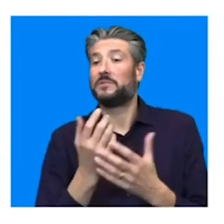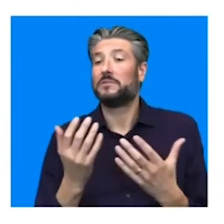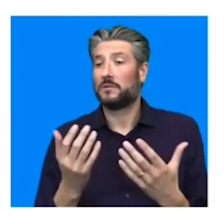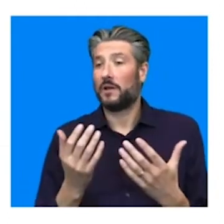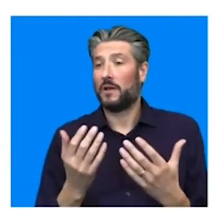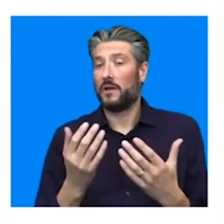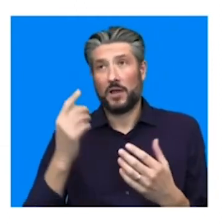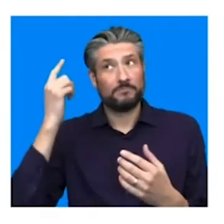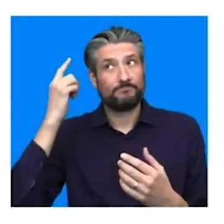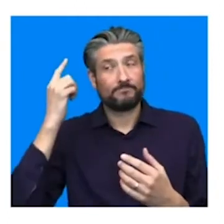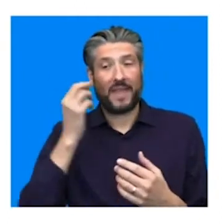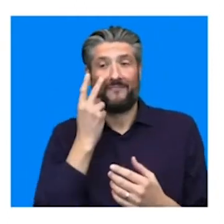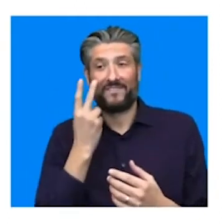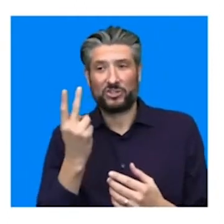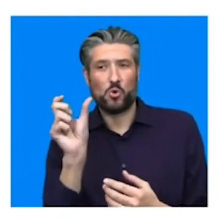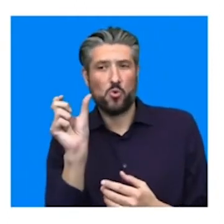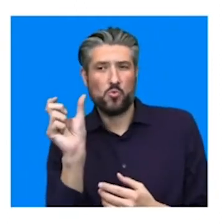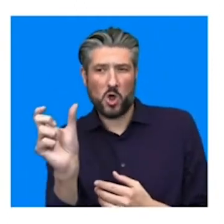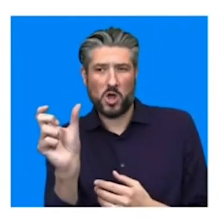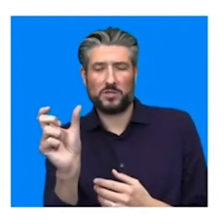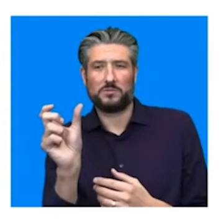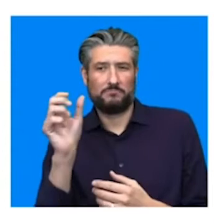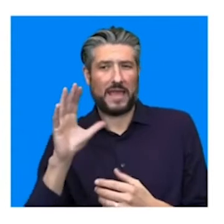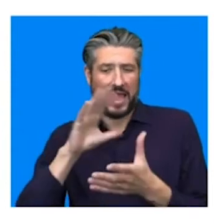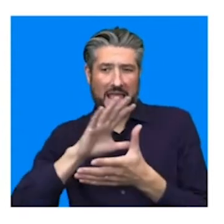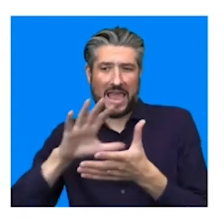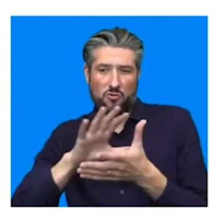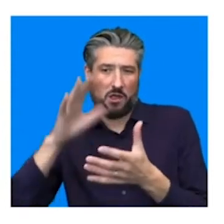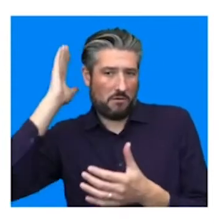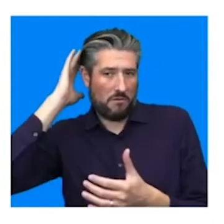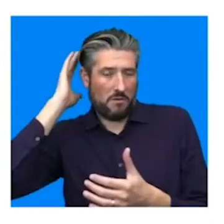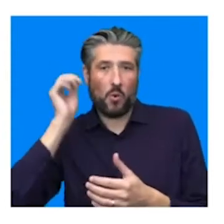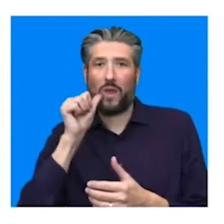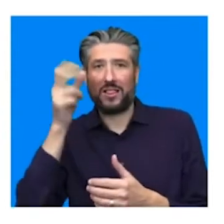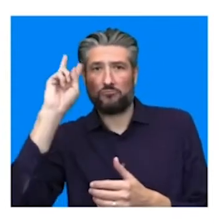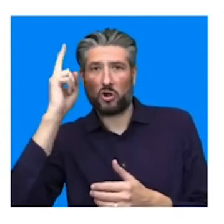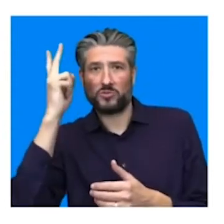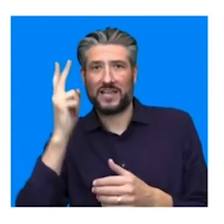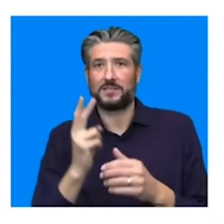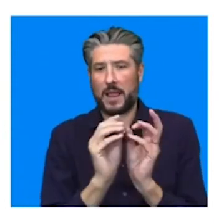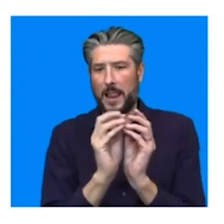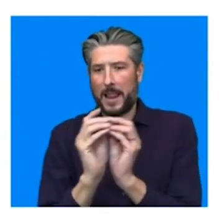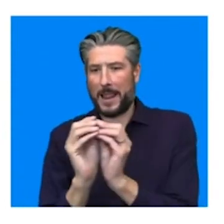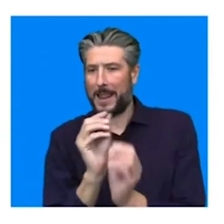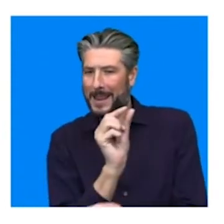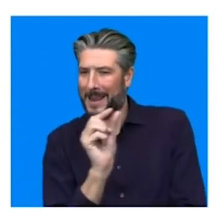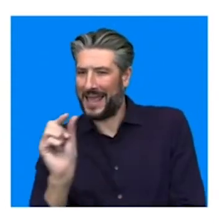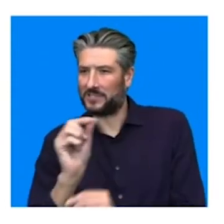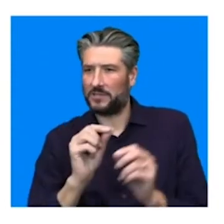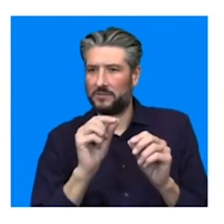form area, which was mentioned, I was mentioning earlier, which decodes all letter shape was lighting up.